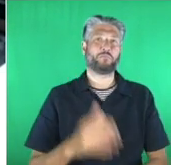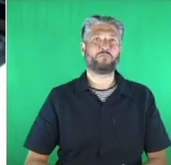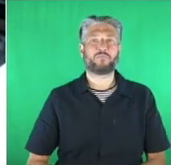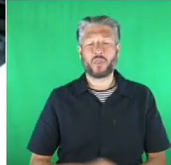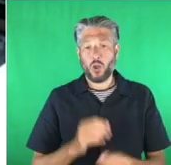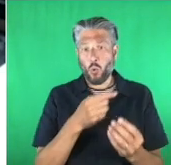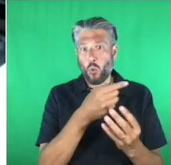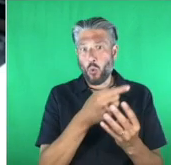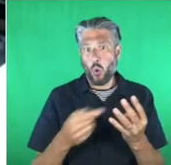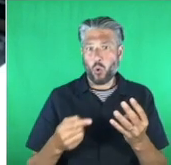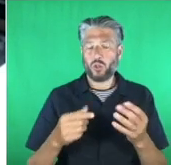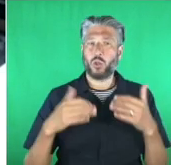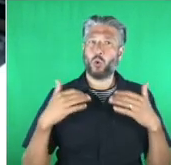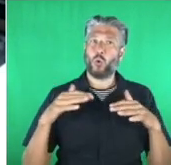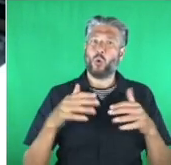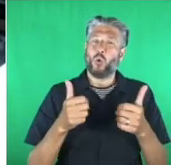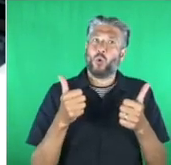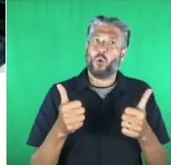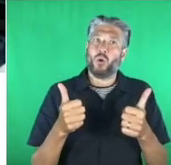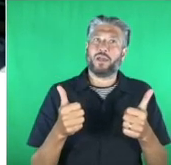and the winner is